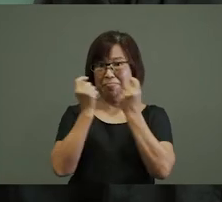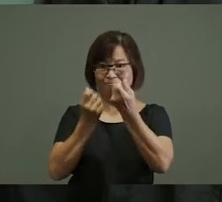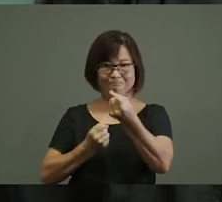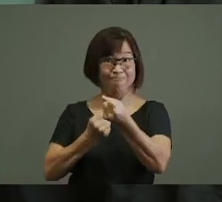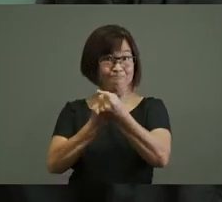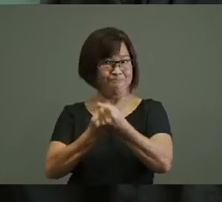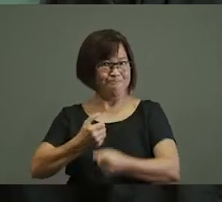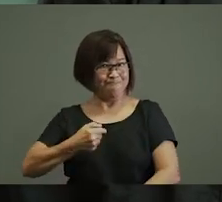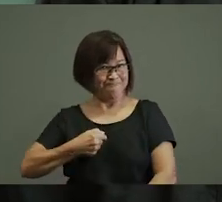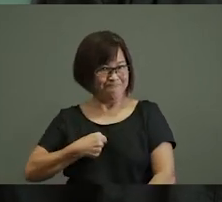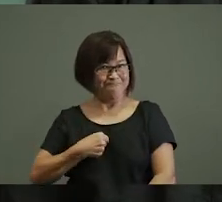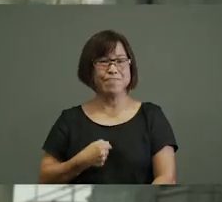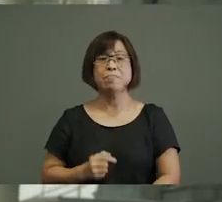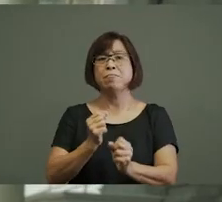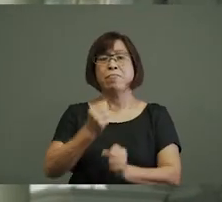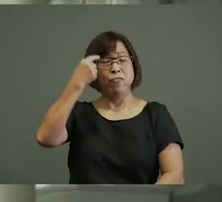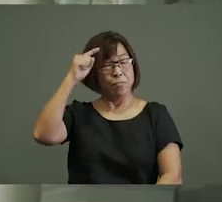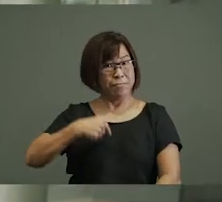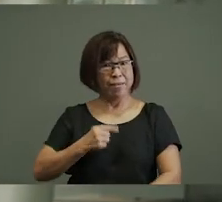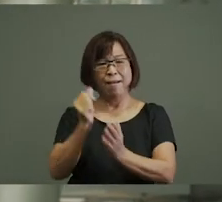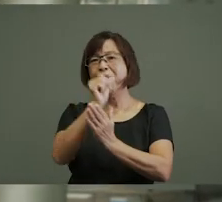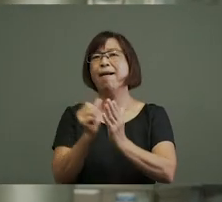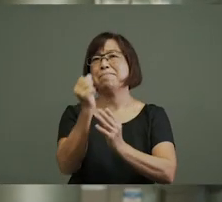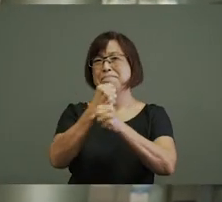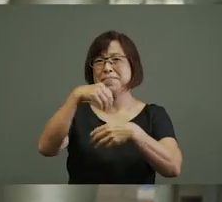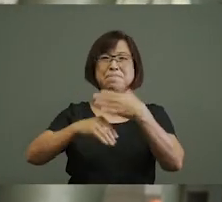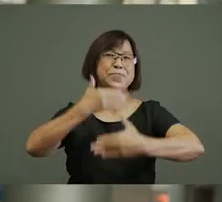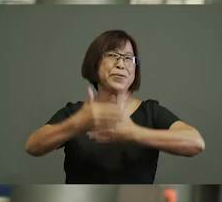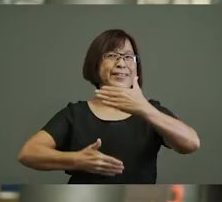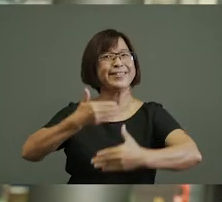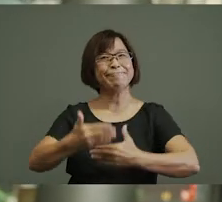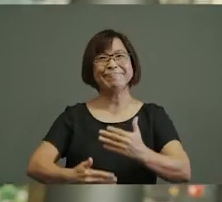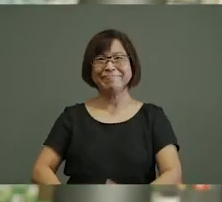working behind me. For me, it's art making in progress.